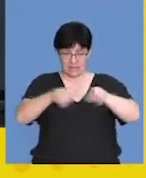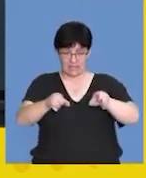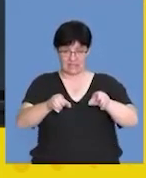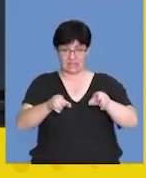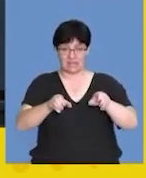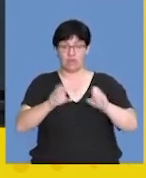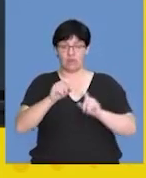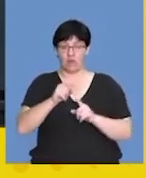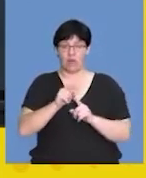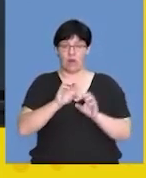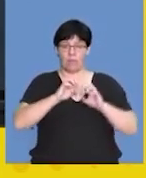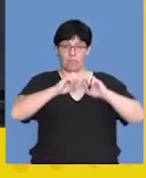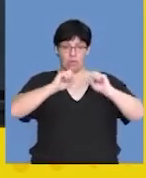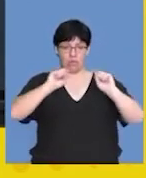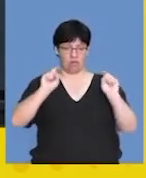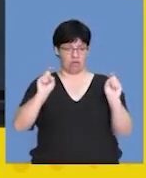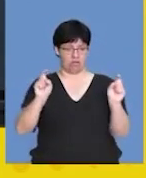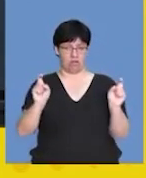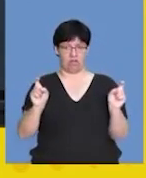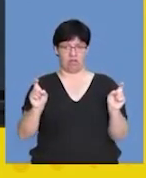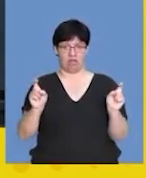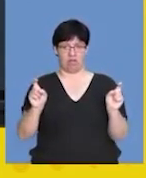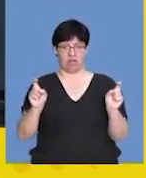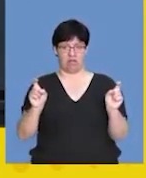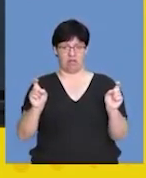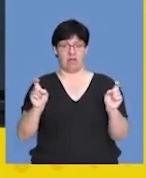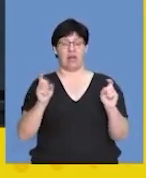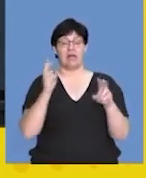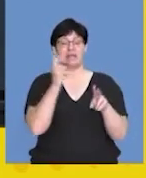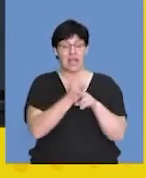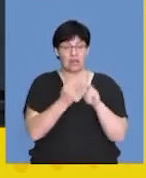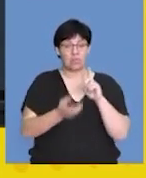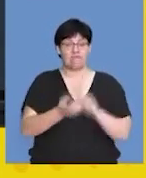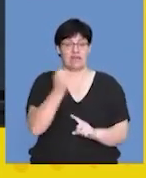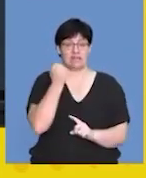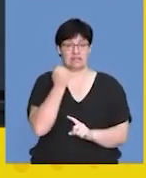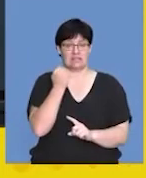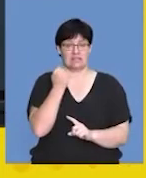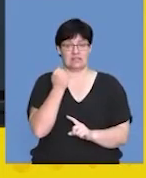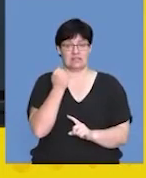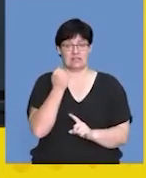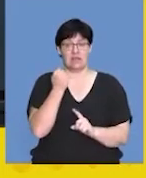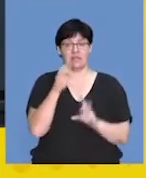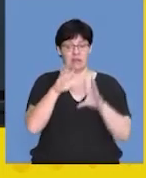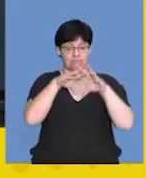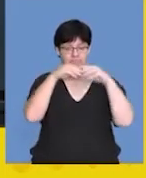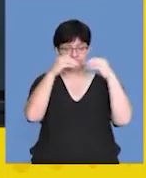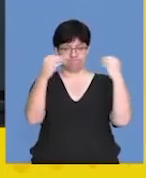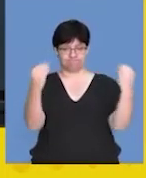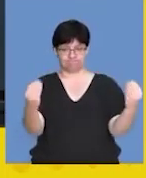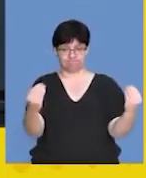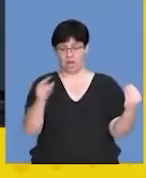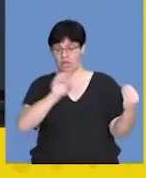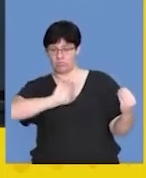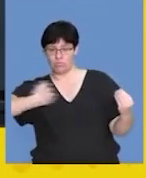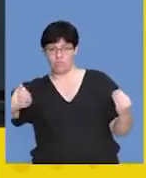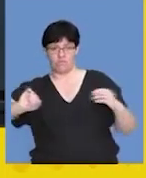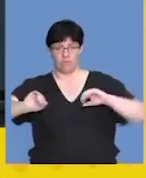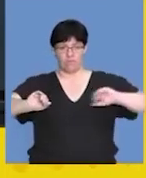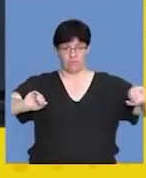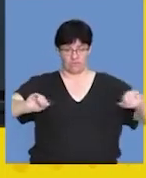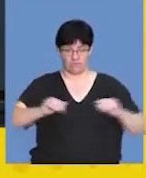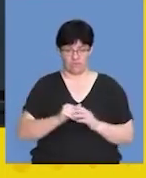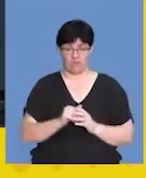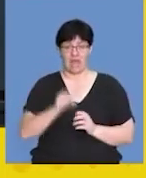contractile filaments pull the chromatids apart. And we find that the chromatids are pulled to the opposite poles. So,